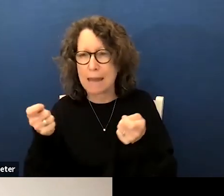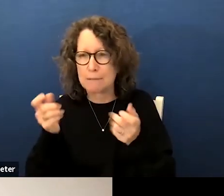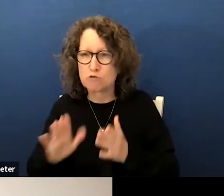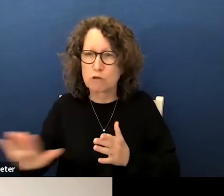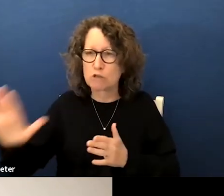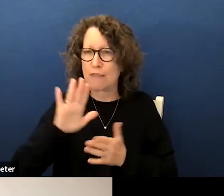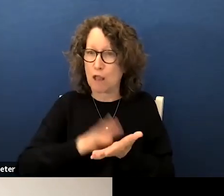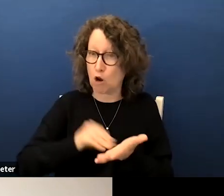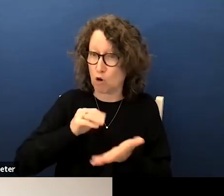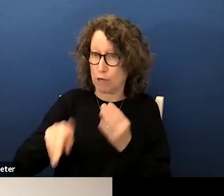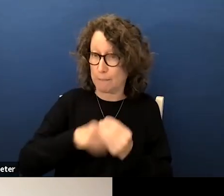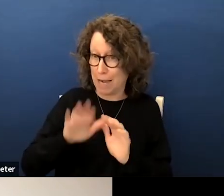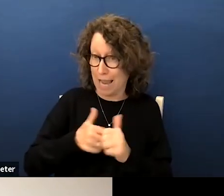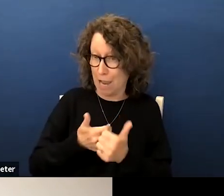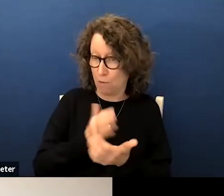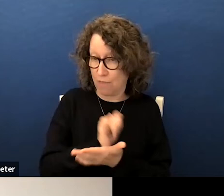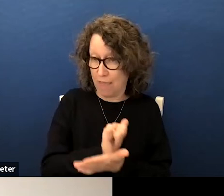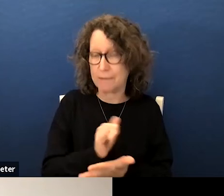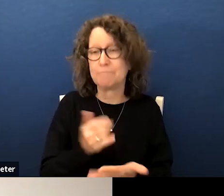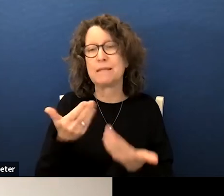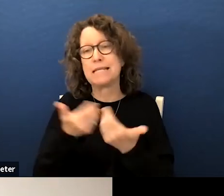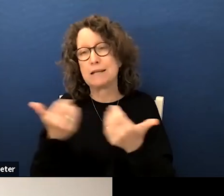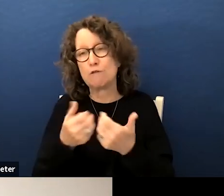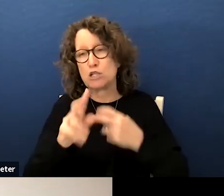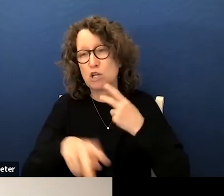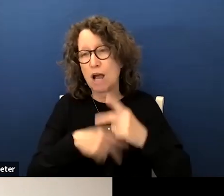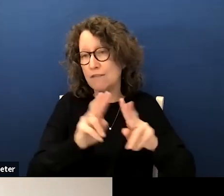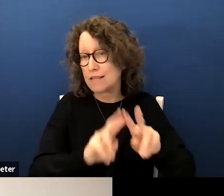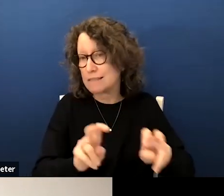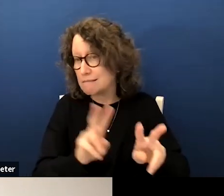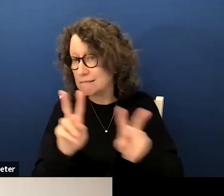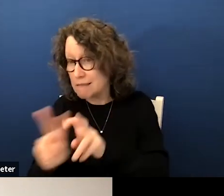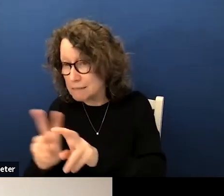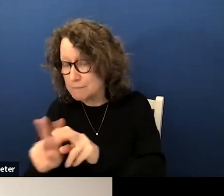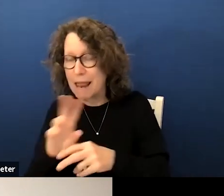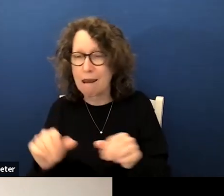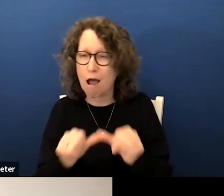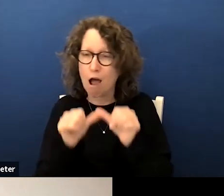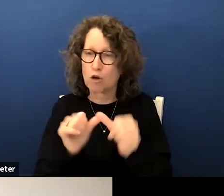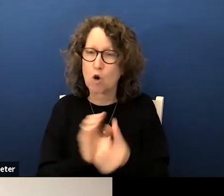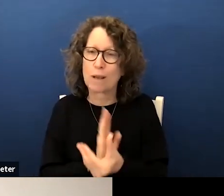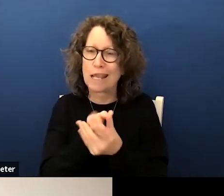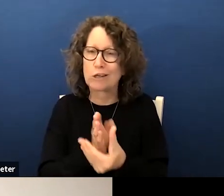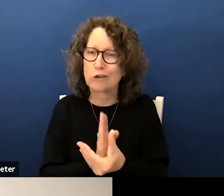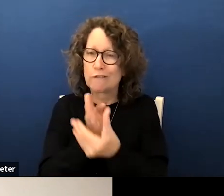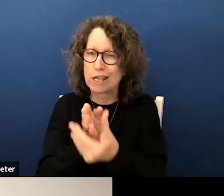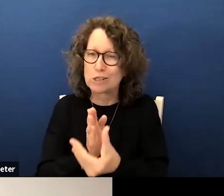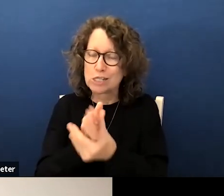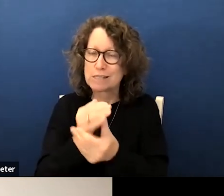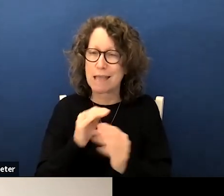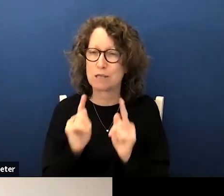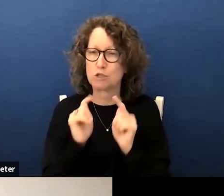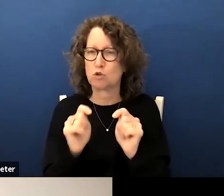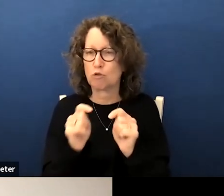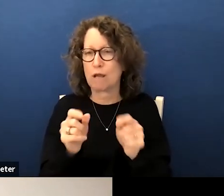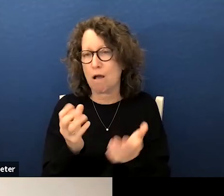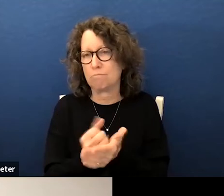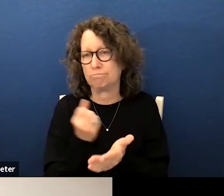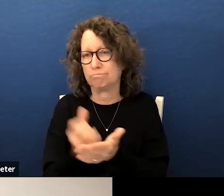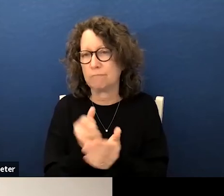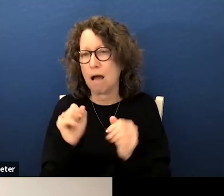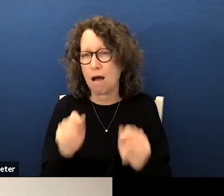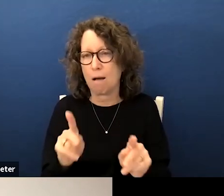their learning of that differentiated assessments and ongoing interventions and tutoring opportunities